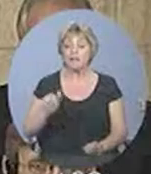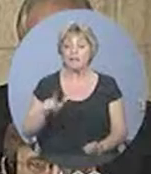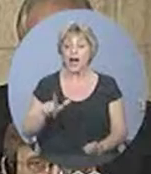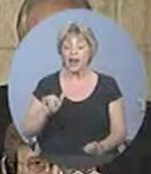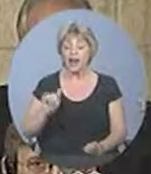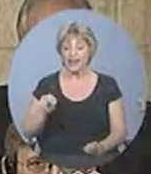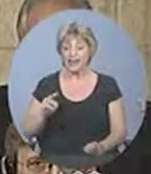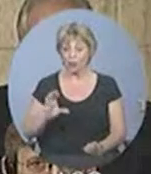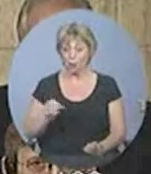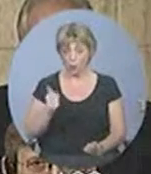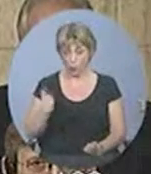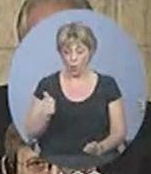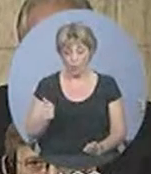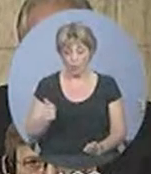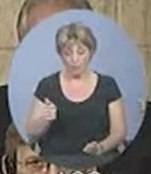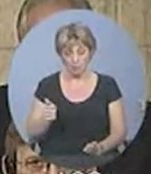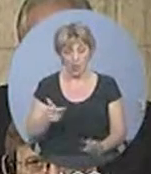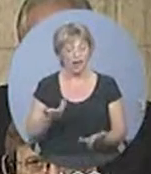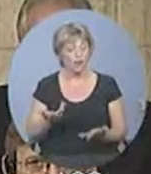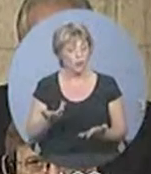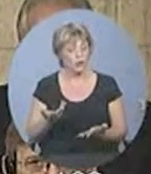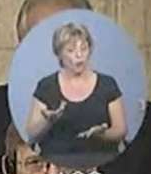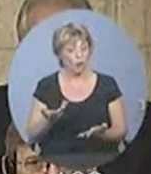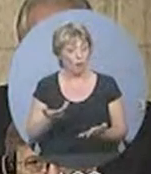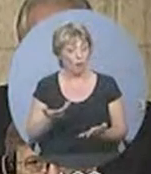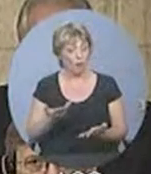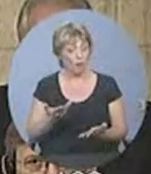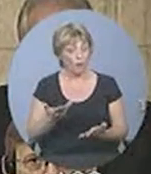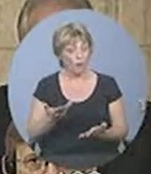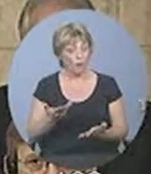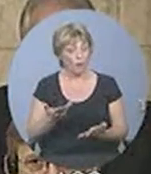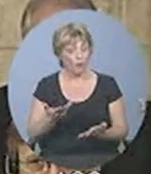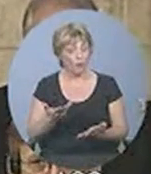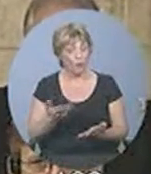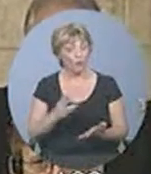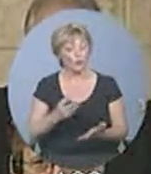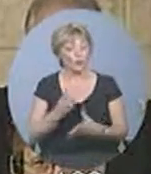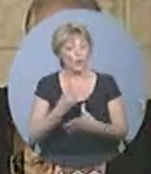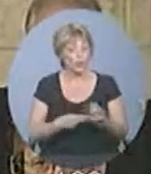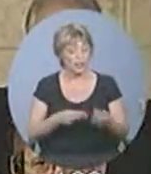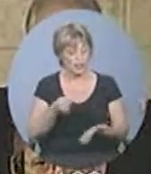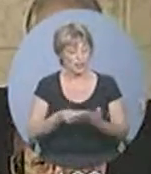been out ten months on a strike to get fairness. When will the Prime Minister learn a lesson and stop rubber stamping?